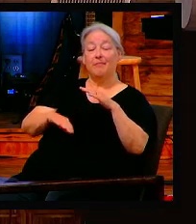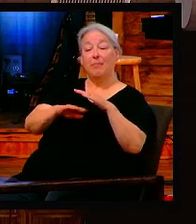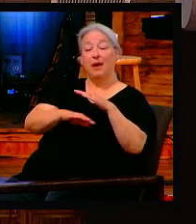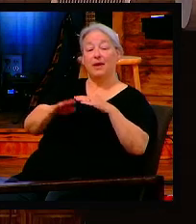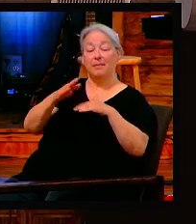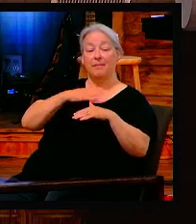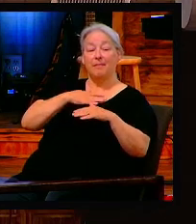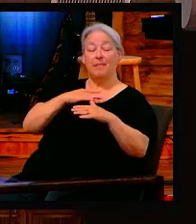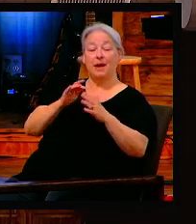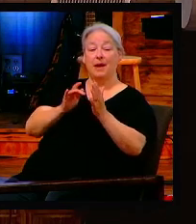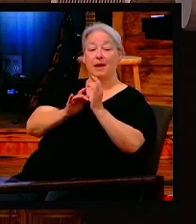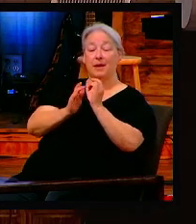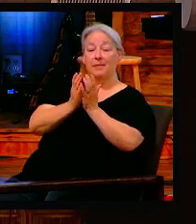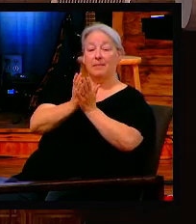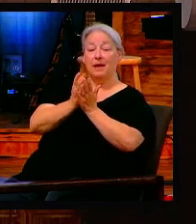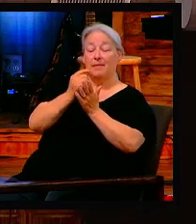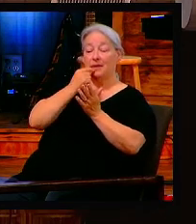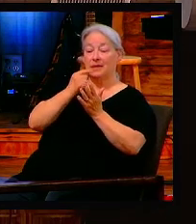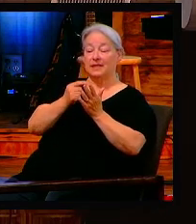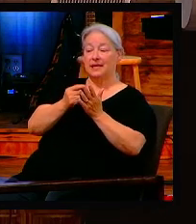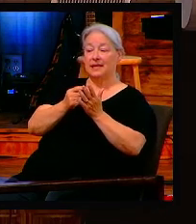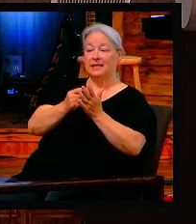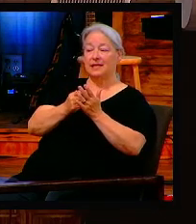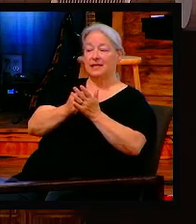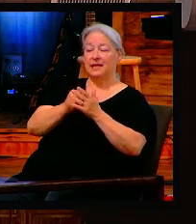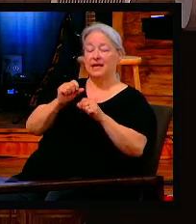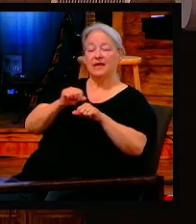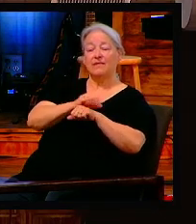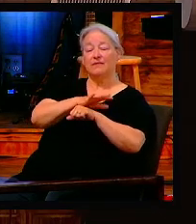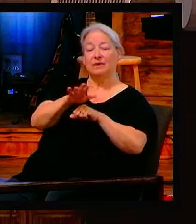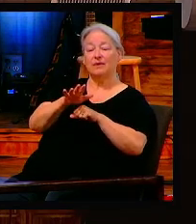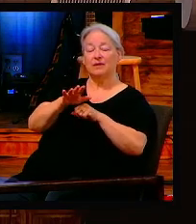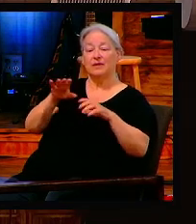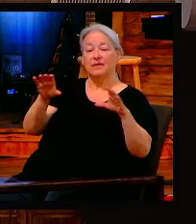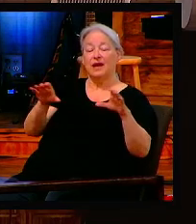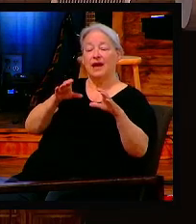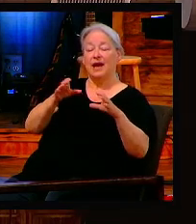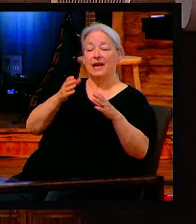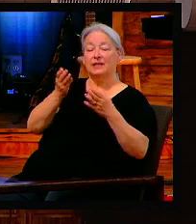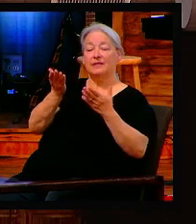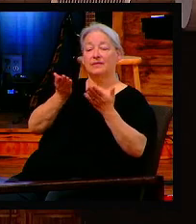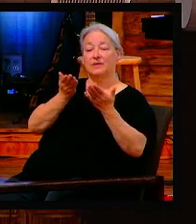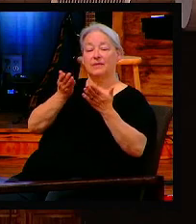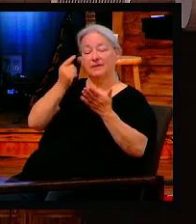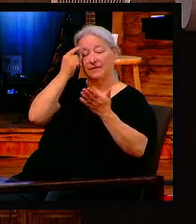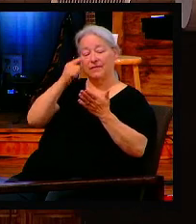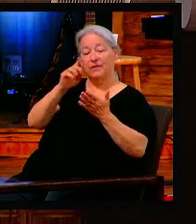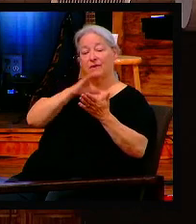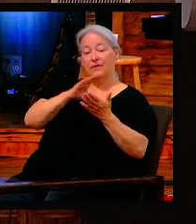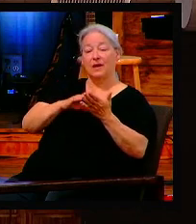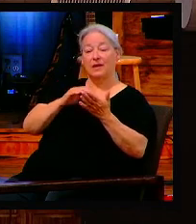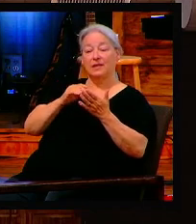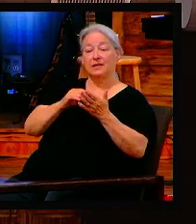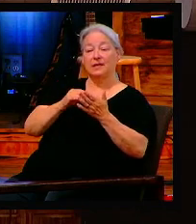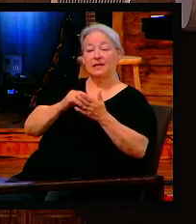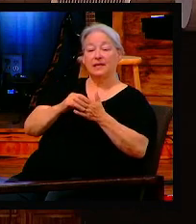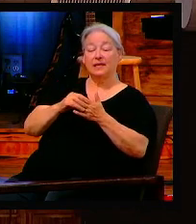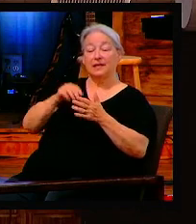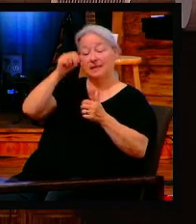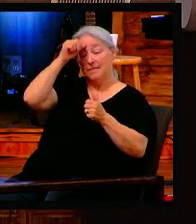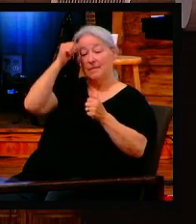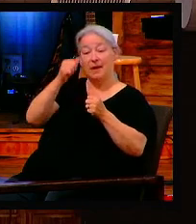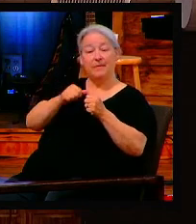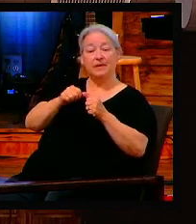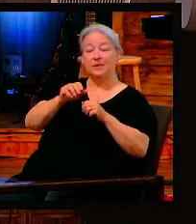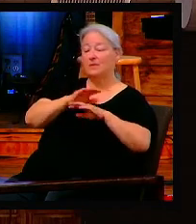says, the influence of an act of service for Christ, if not its memory, will not end. It echoes